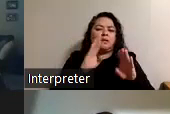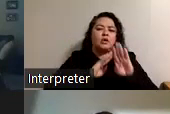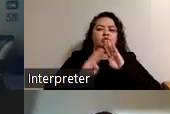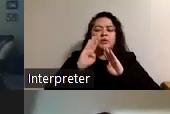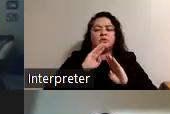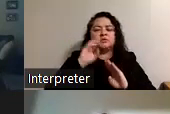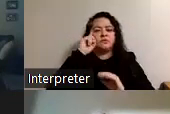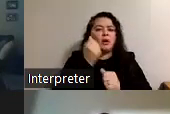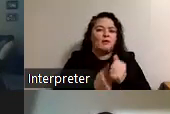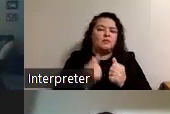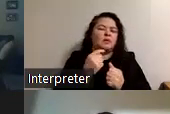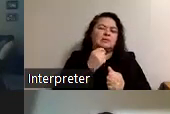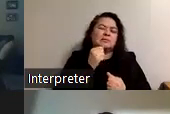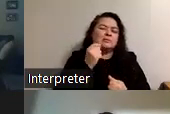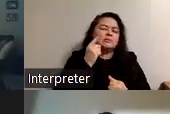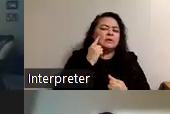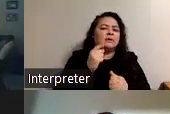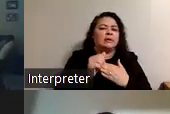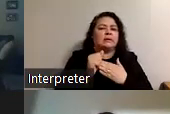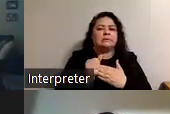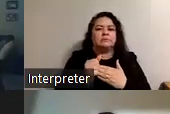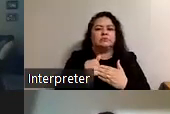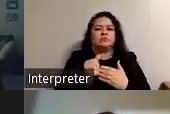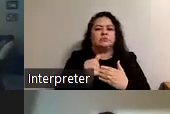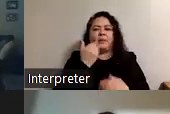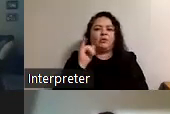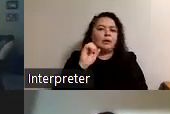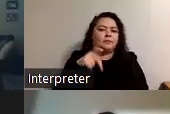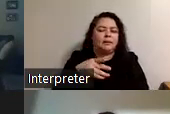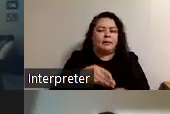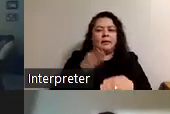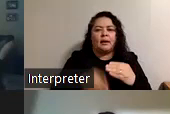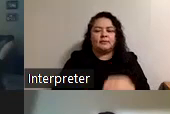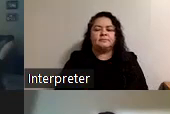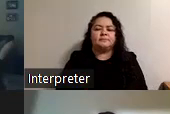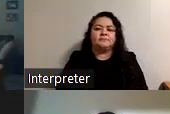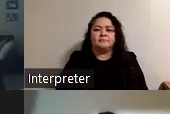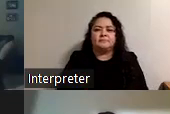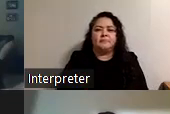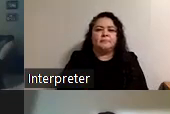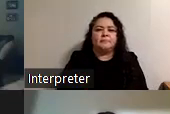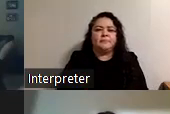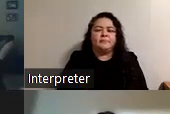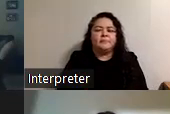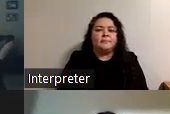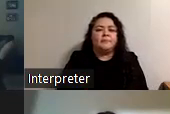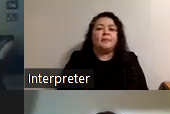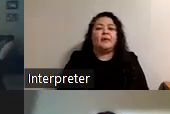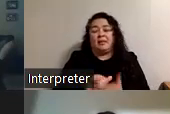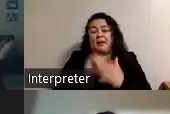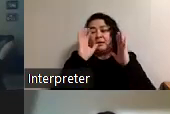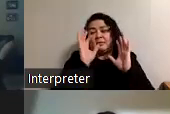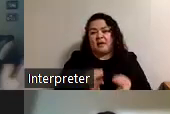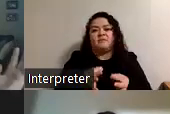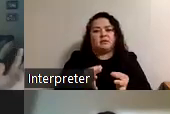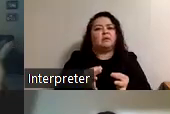everyone and i don't know that it necessarily leads to a better iep in the end we i and that could definitely be up